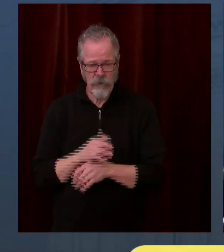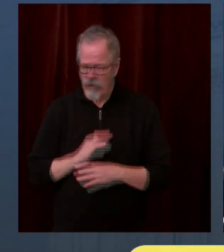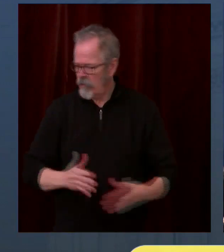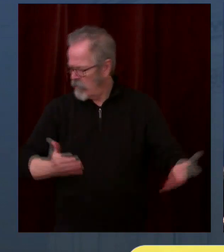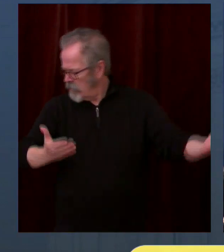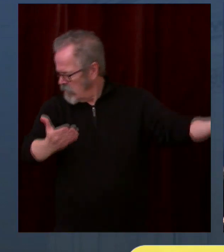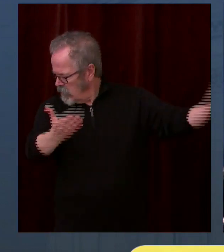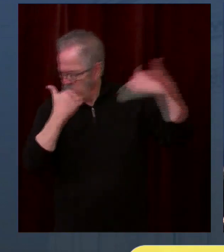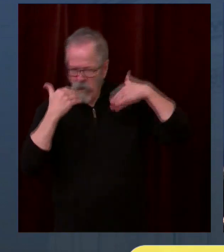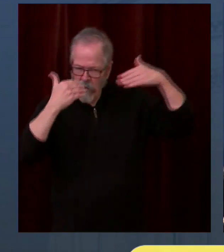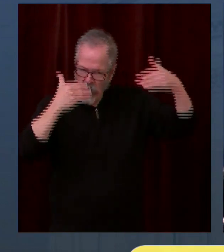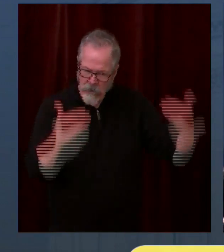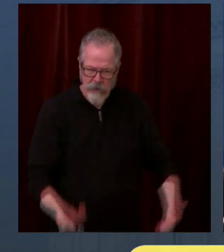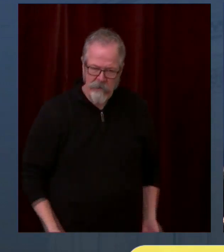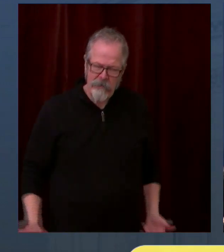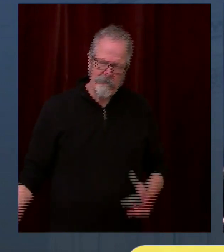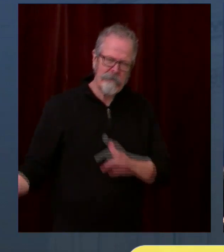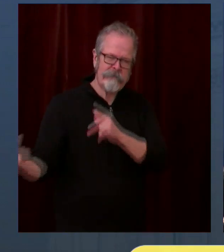Chris, are you there?